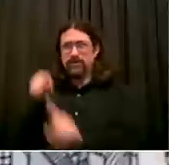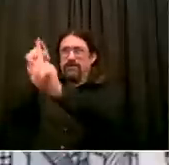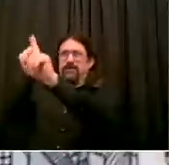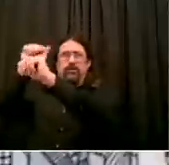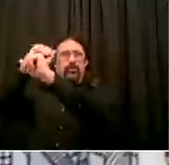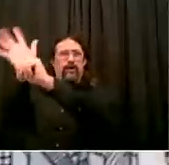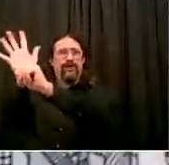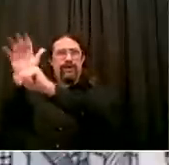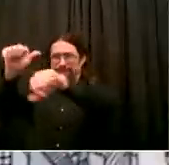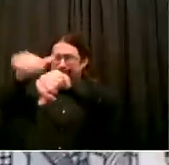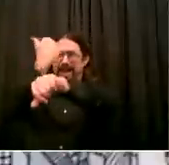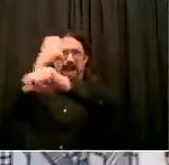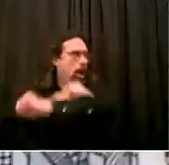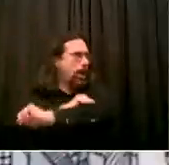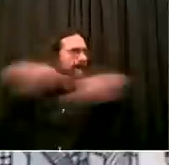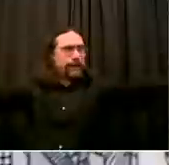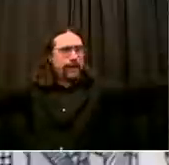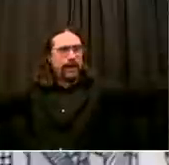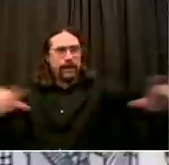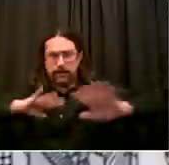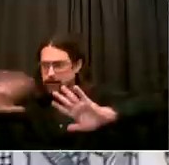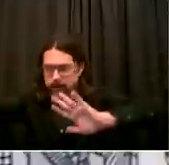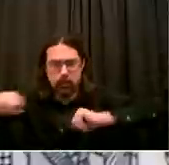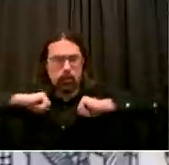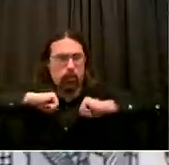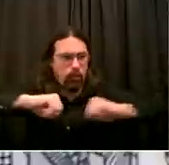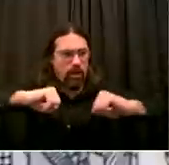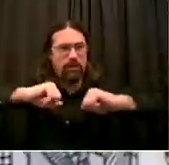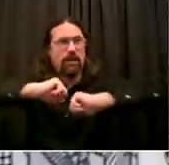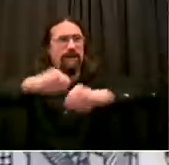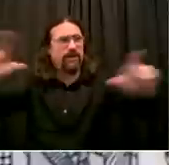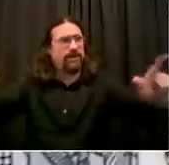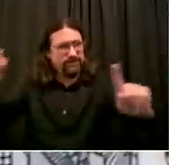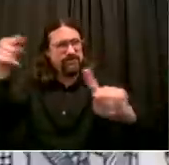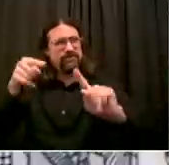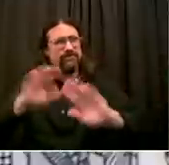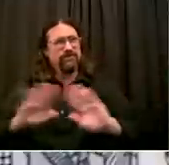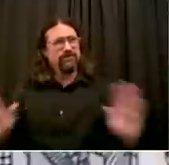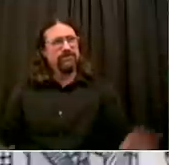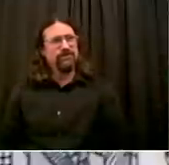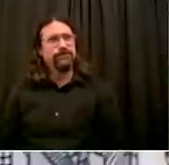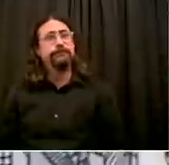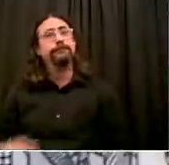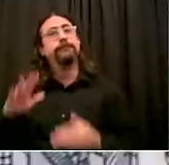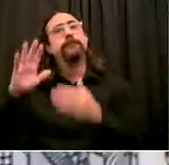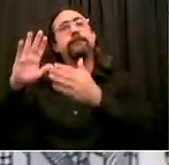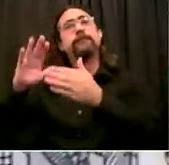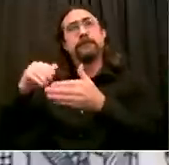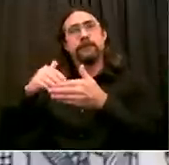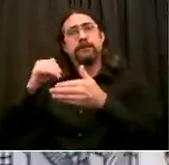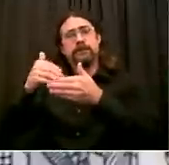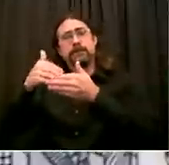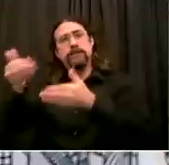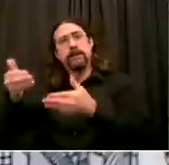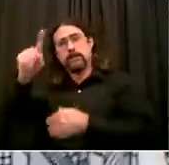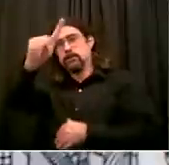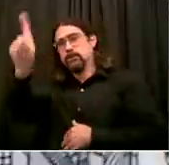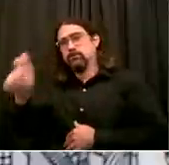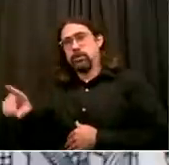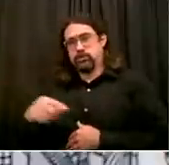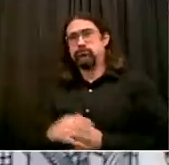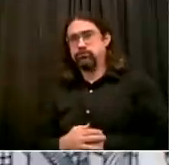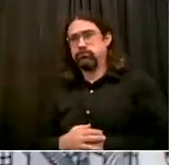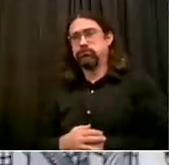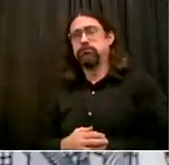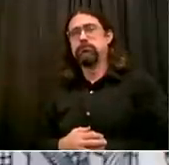Kalarama. There are no snow days for the academic year. want to make sure I'm clear on